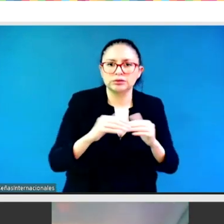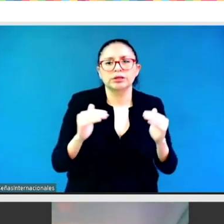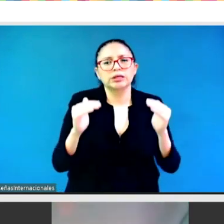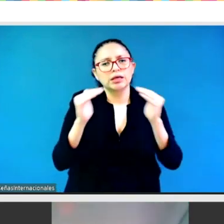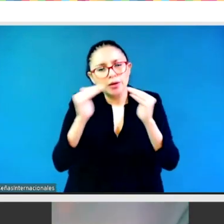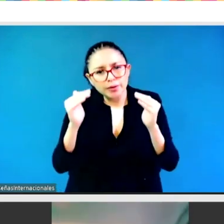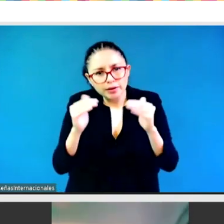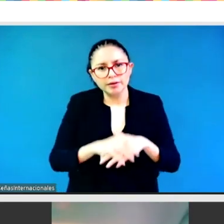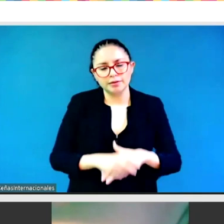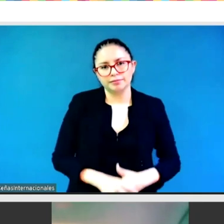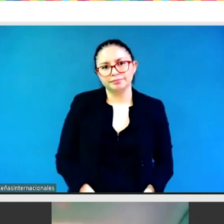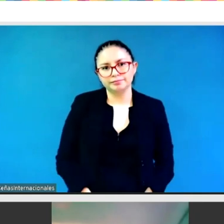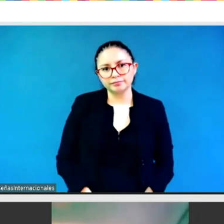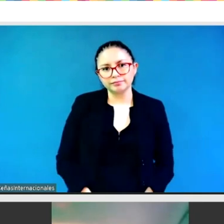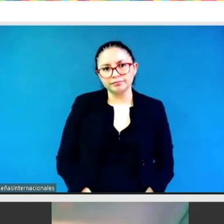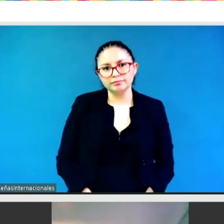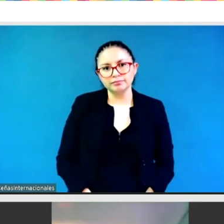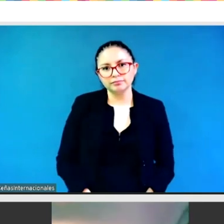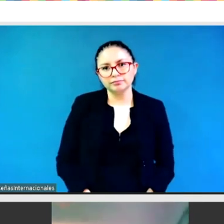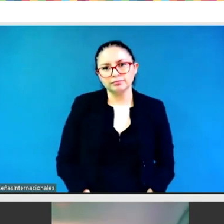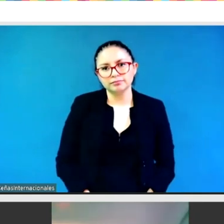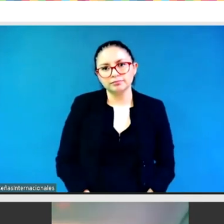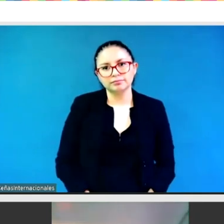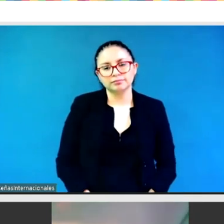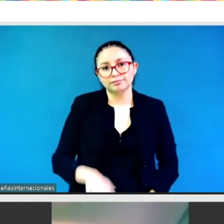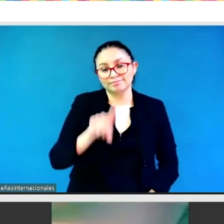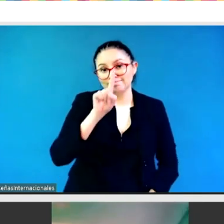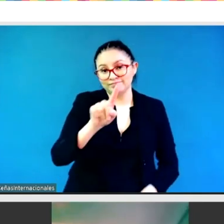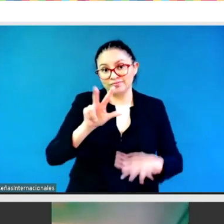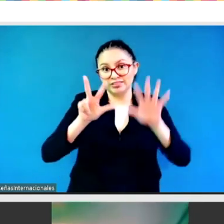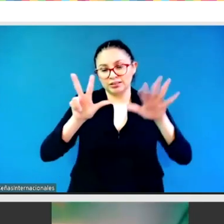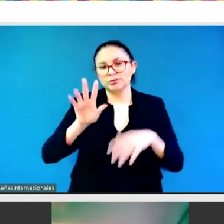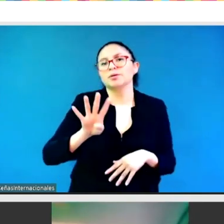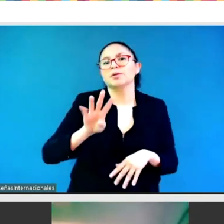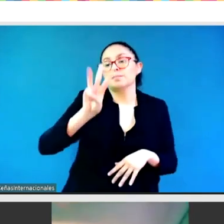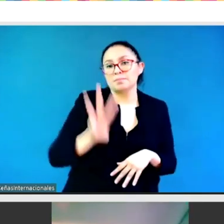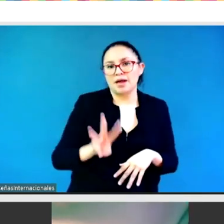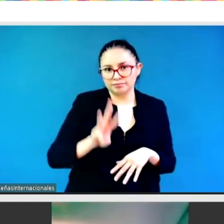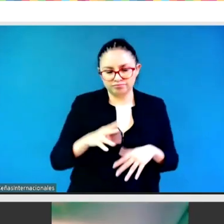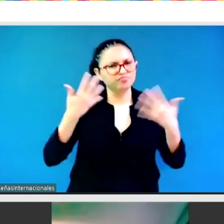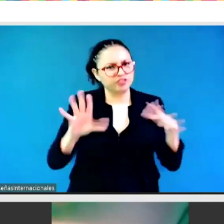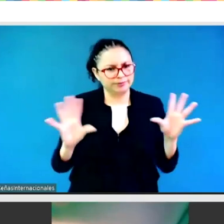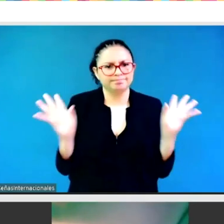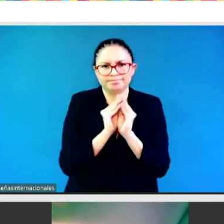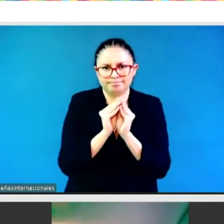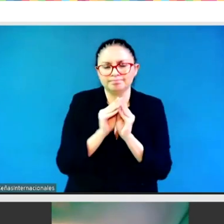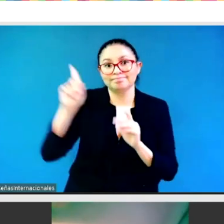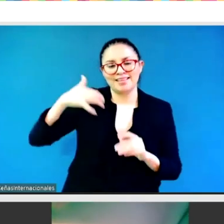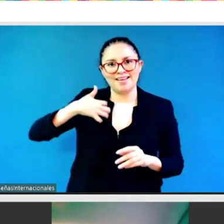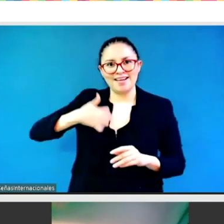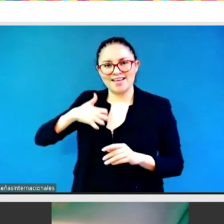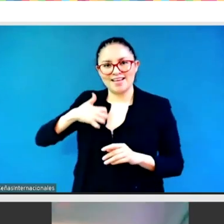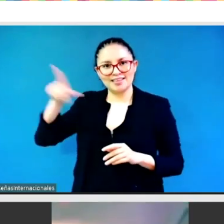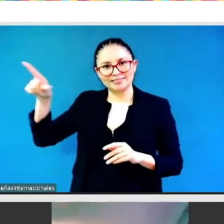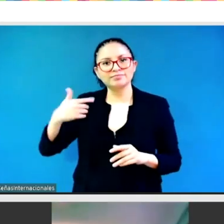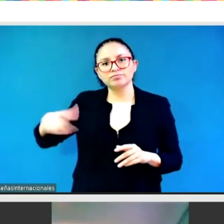met with the government of Canada and also the Netherlands, where we discussed how best we could promote the Action Coalition